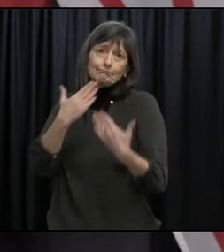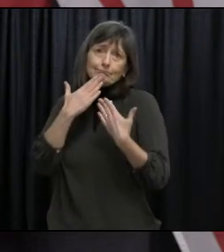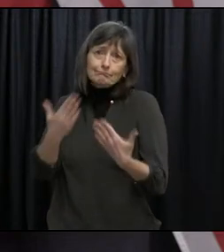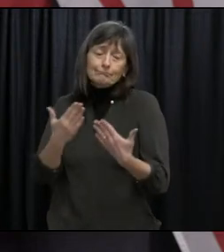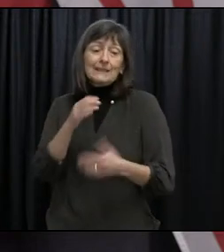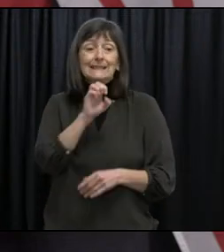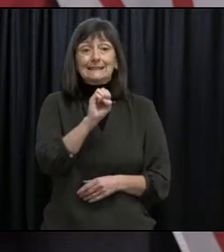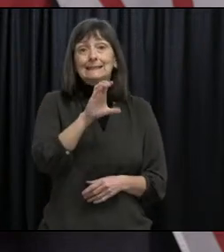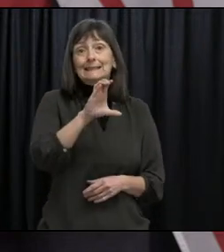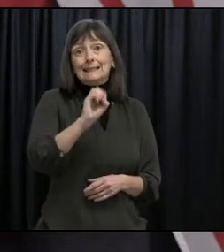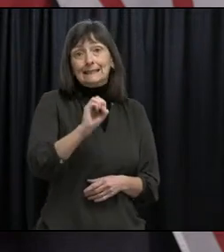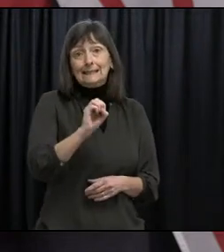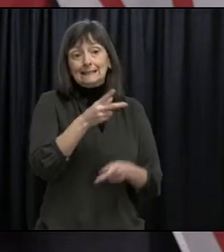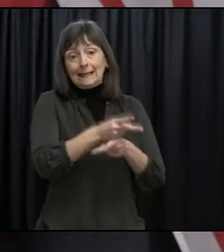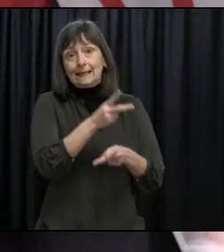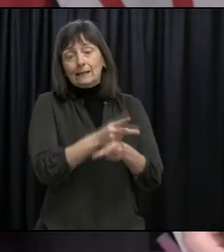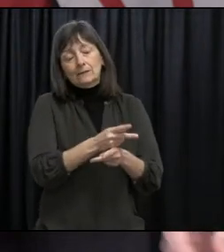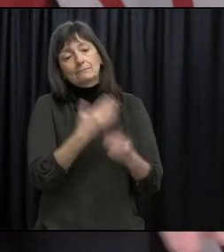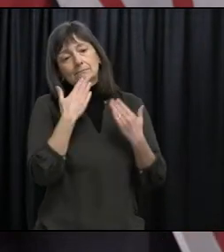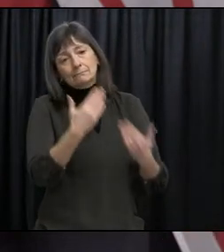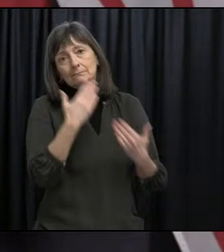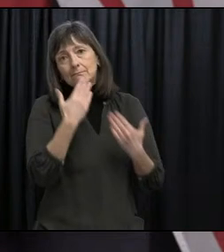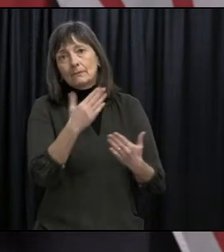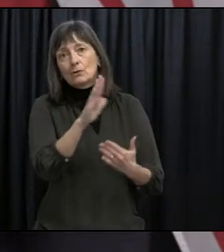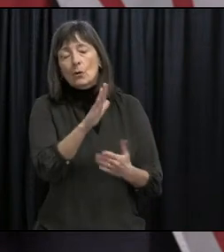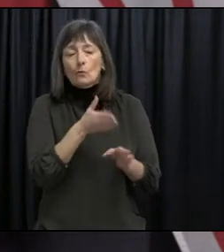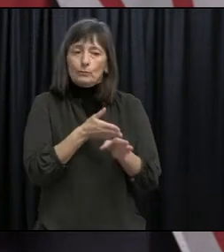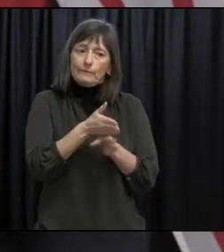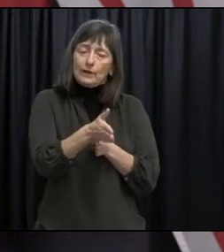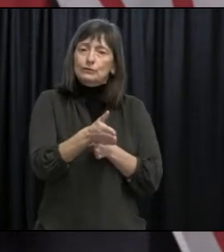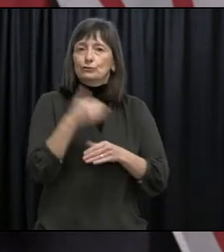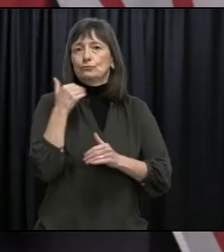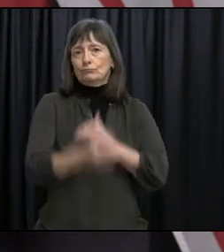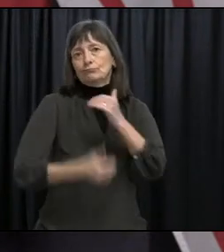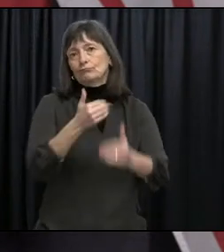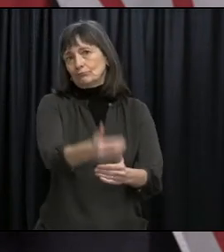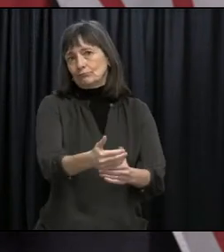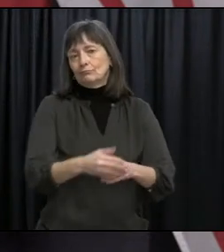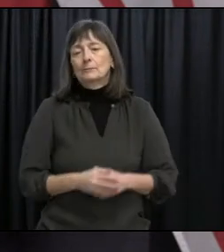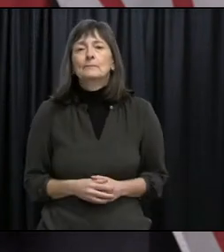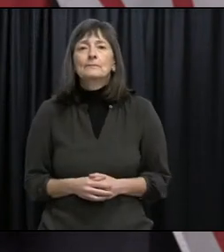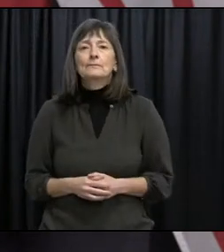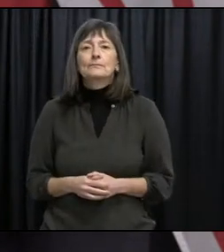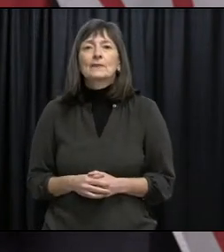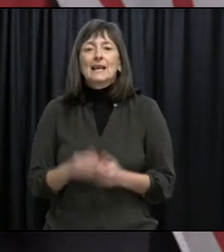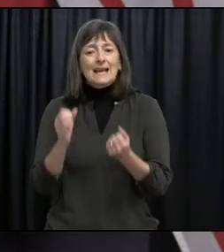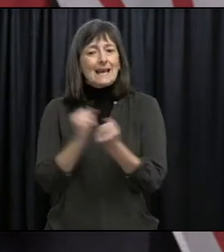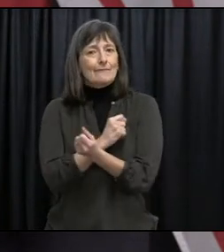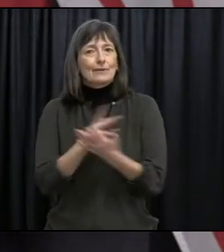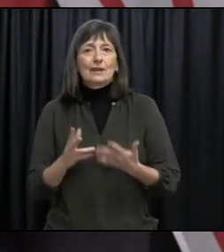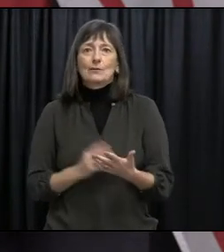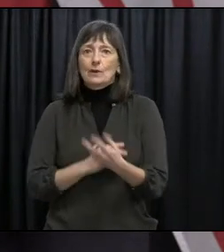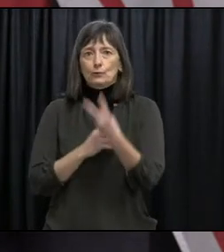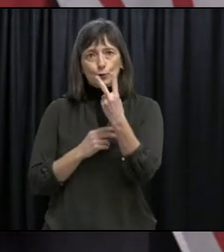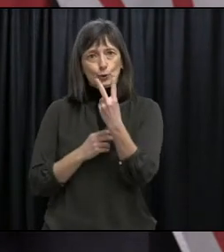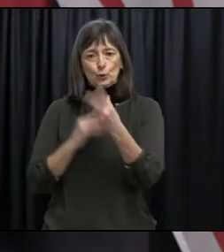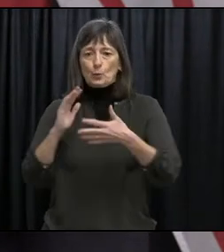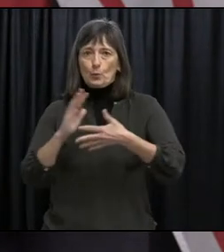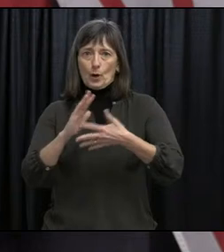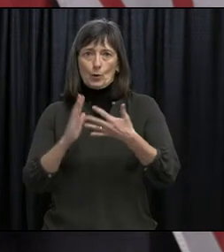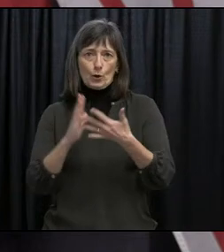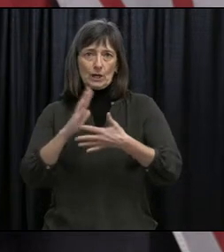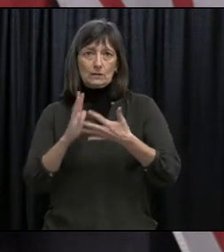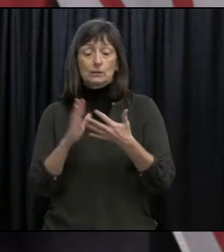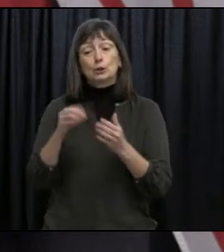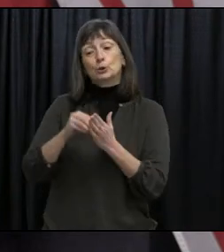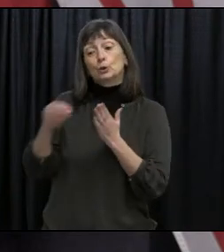our early childhood educators at this difficult time. We have two priorities in everything we do, student